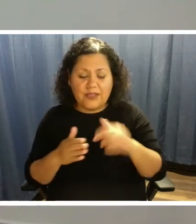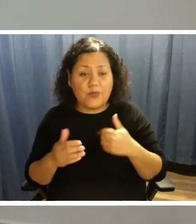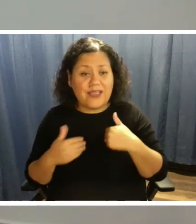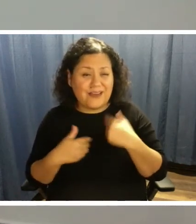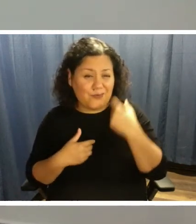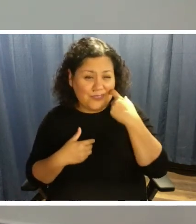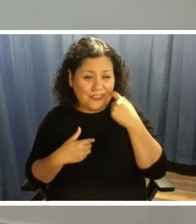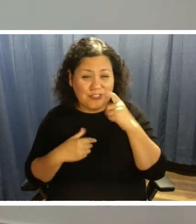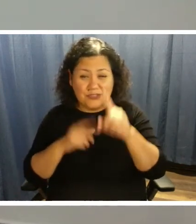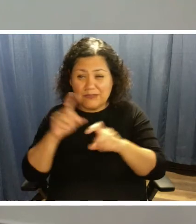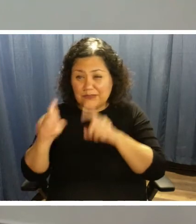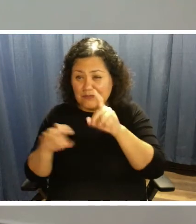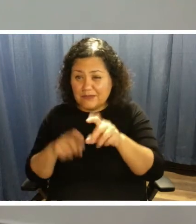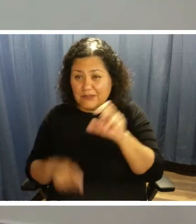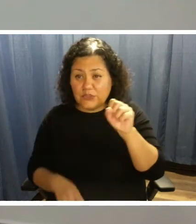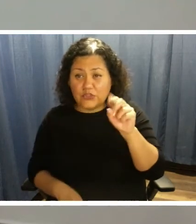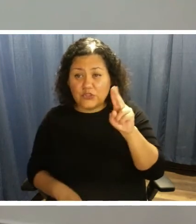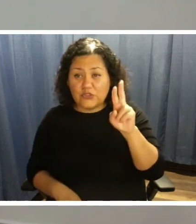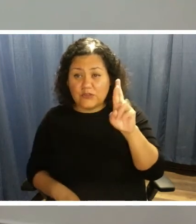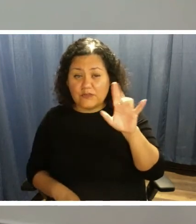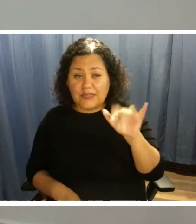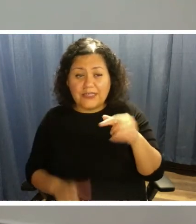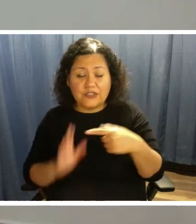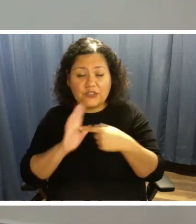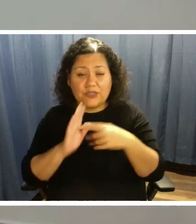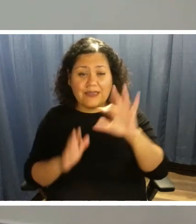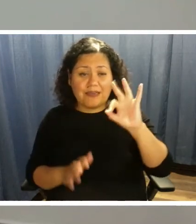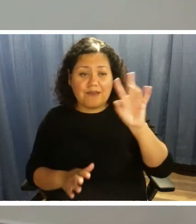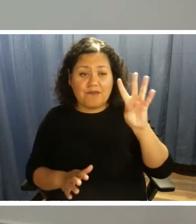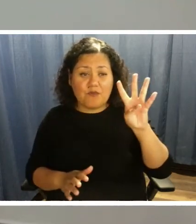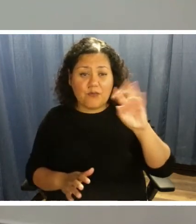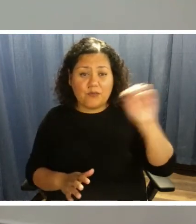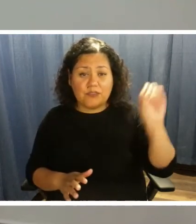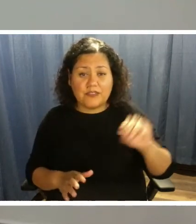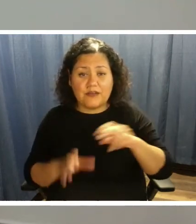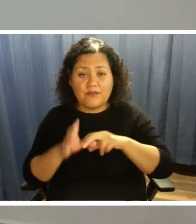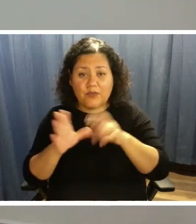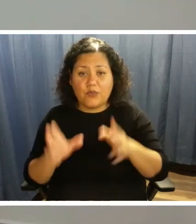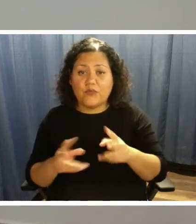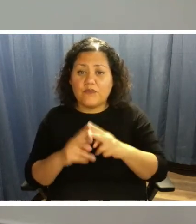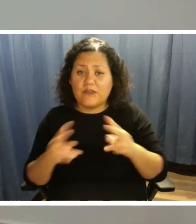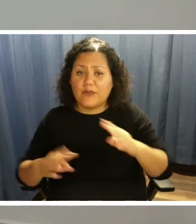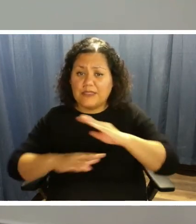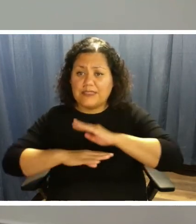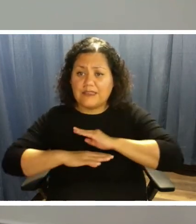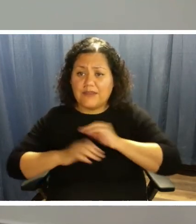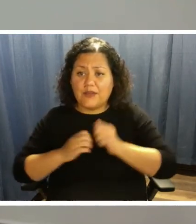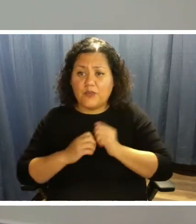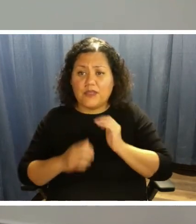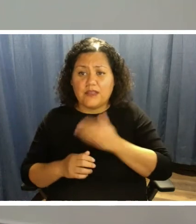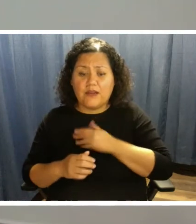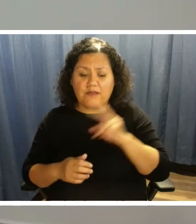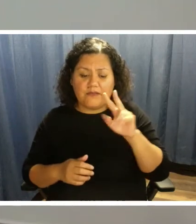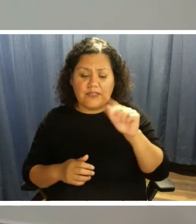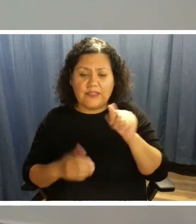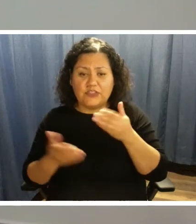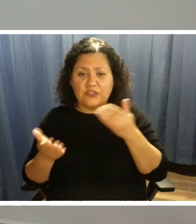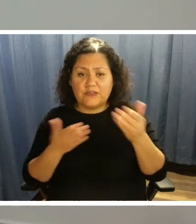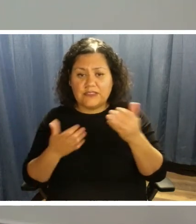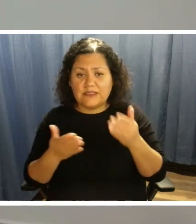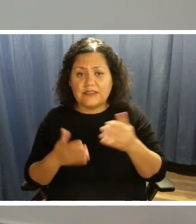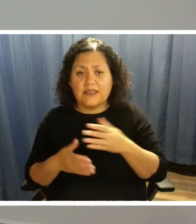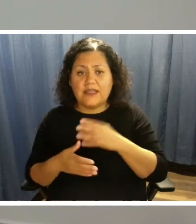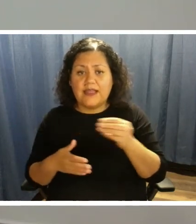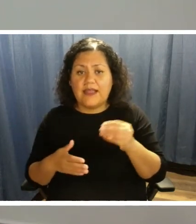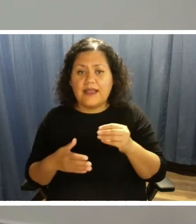and it showed that that 94% of the riders were very, very pleased with via services. And that is far in excess